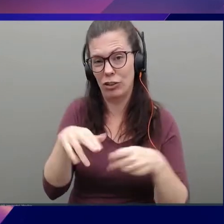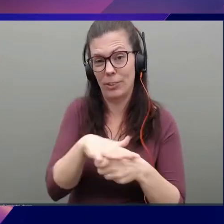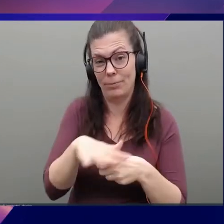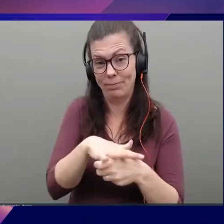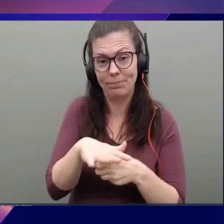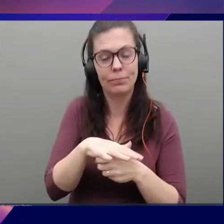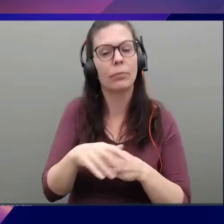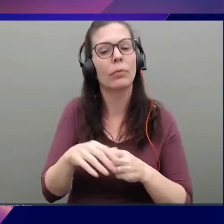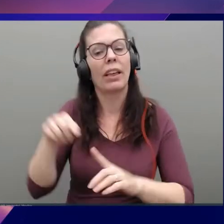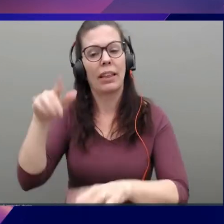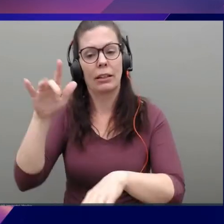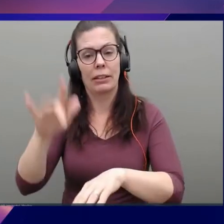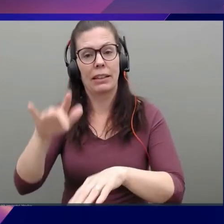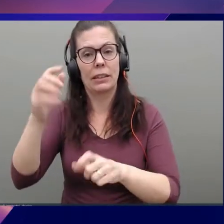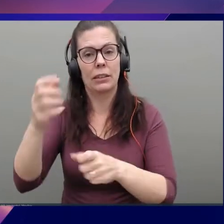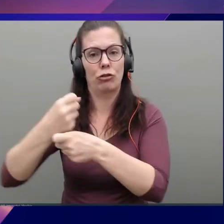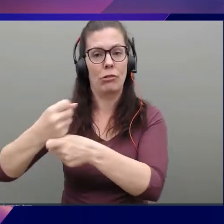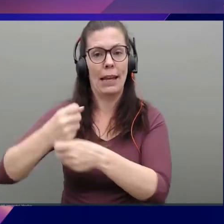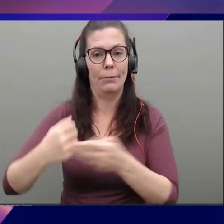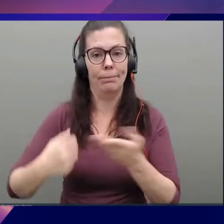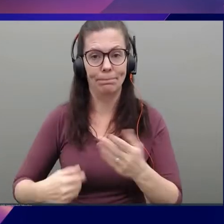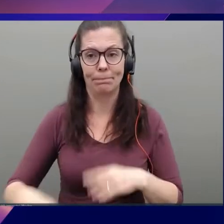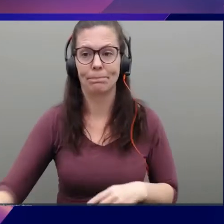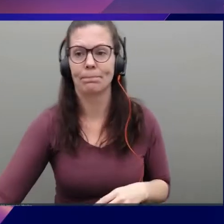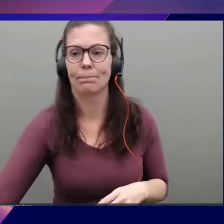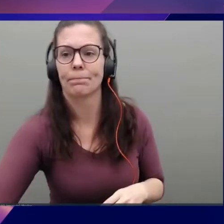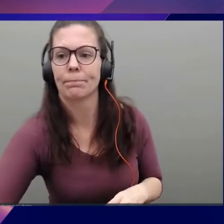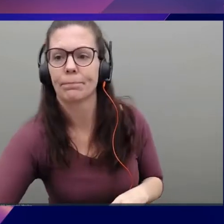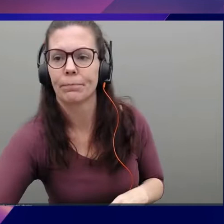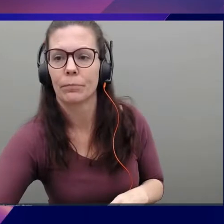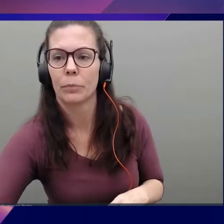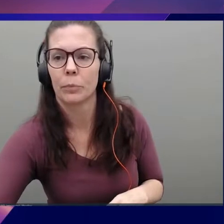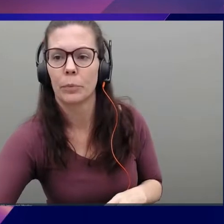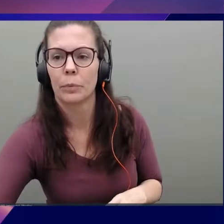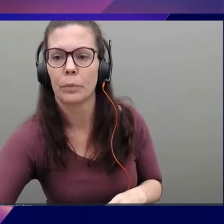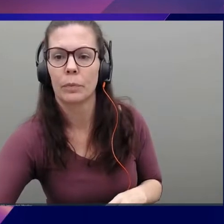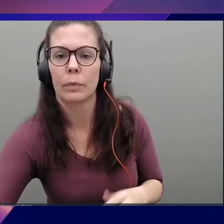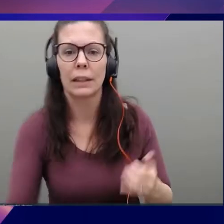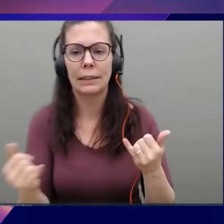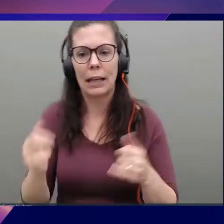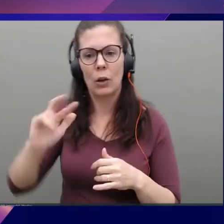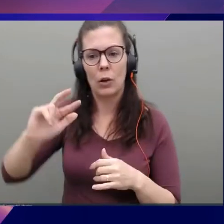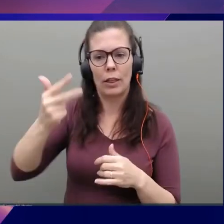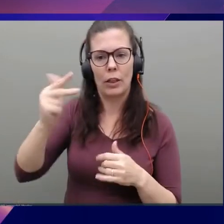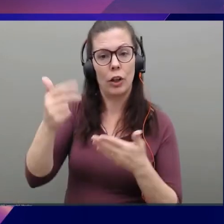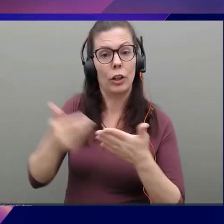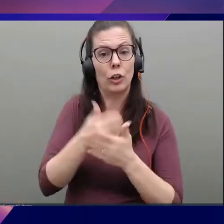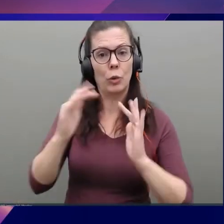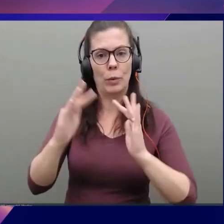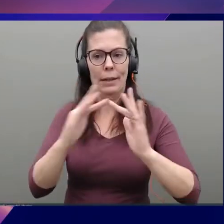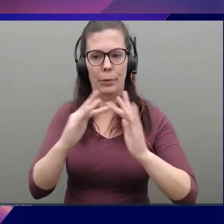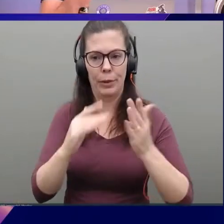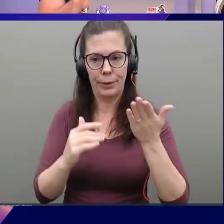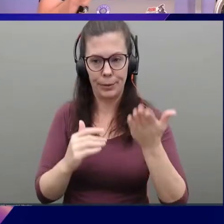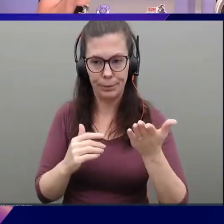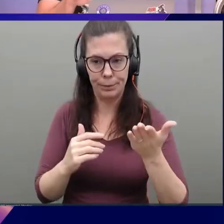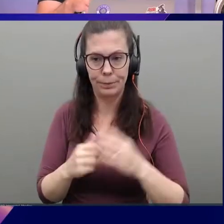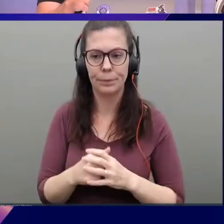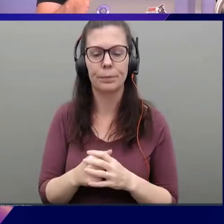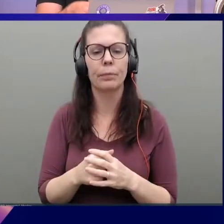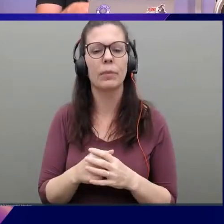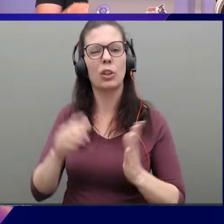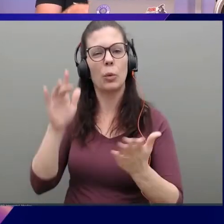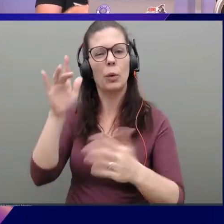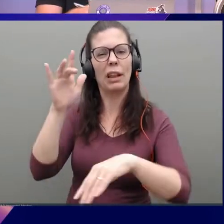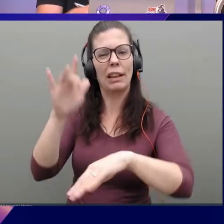press create. And so now we've got a third new network here. We'll go click on this and see what's going on